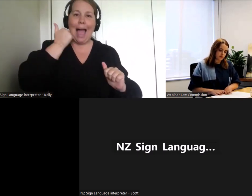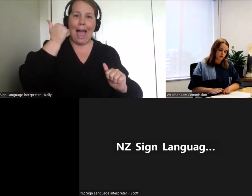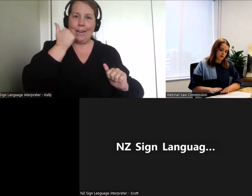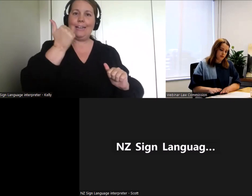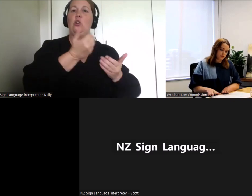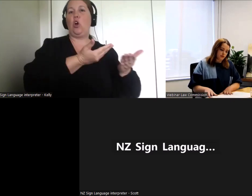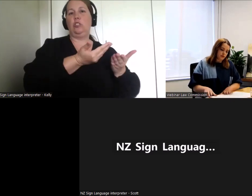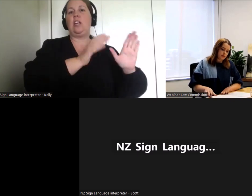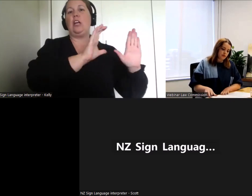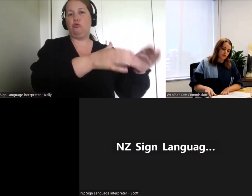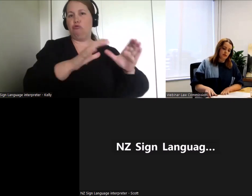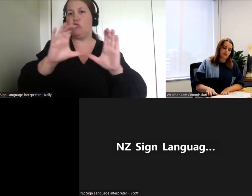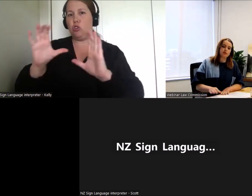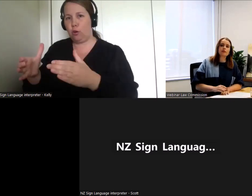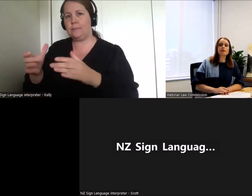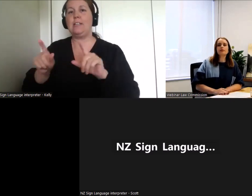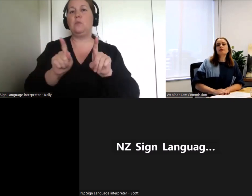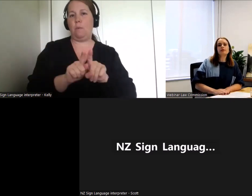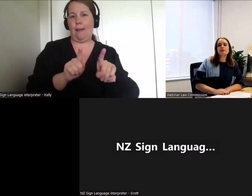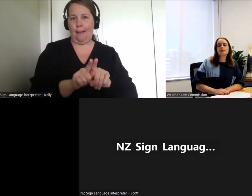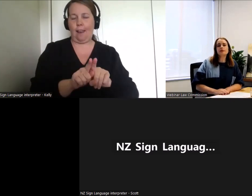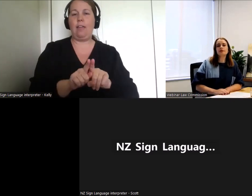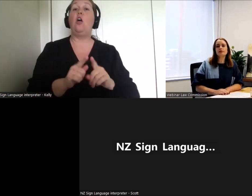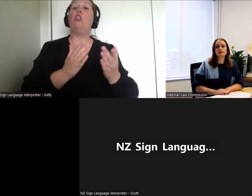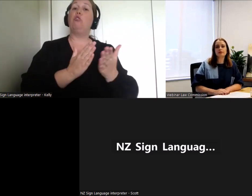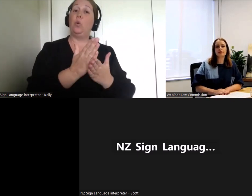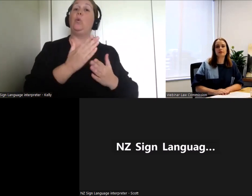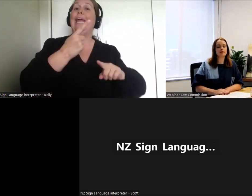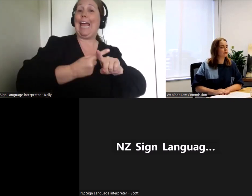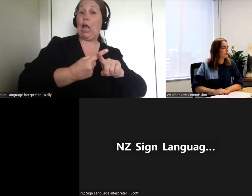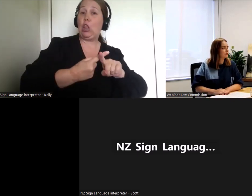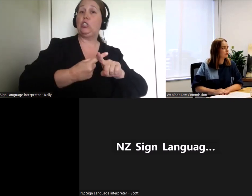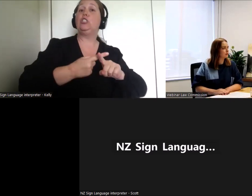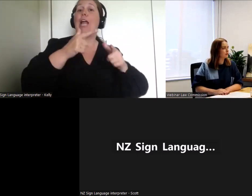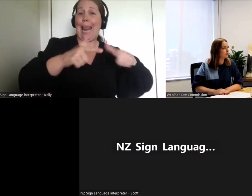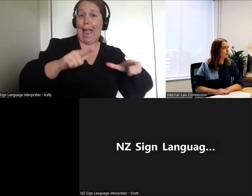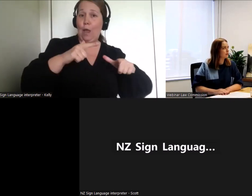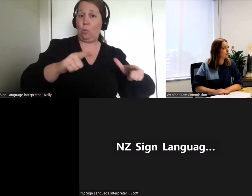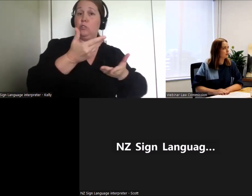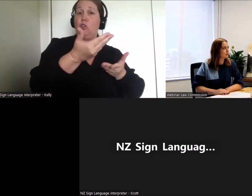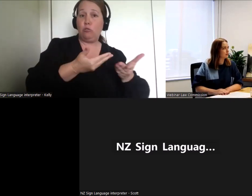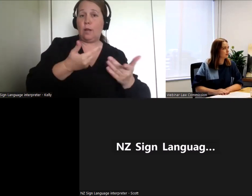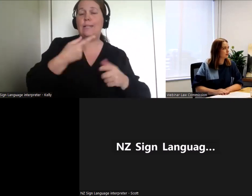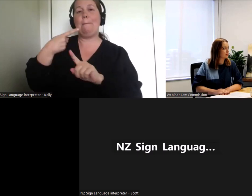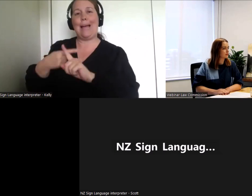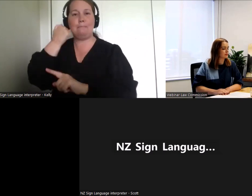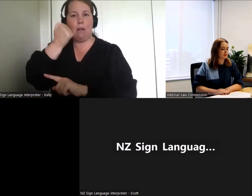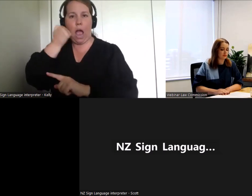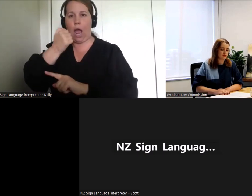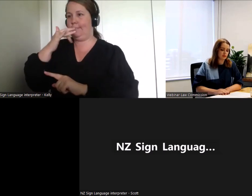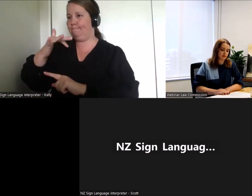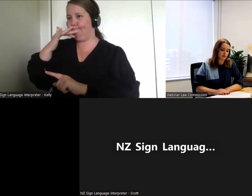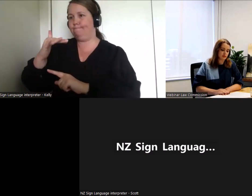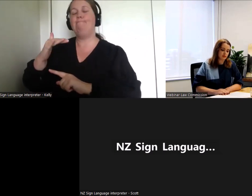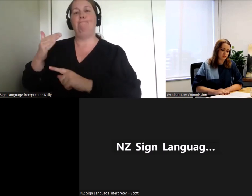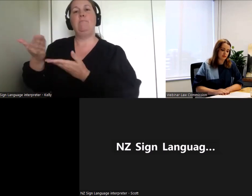So I'll talk a little bit now about the consultation process, which this webinar is part of.